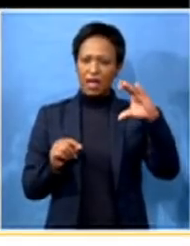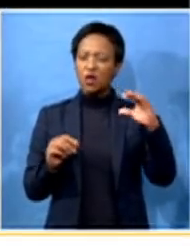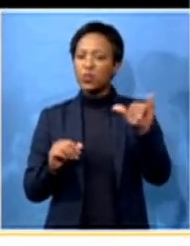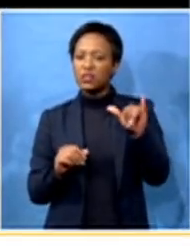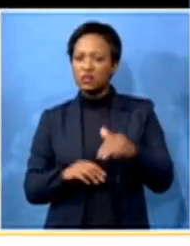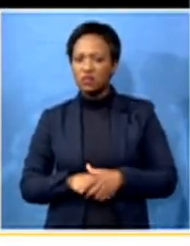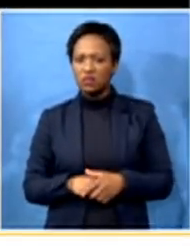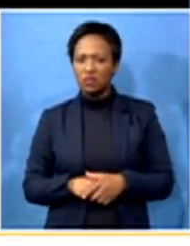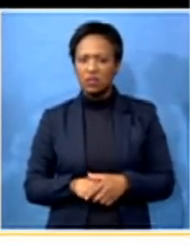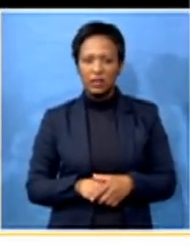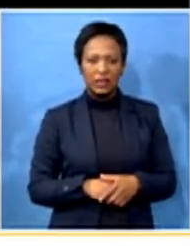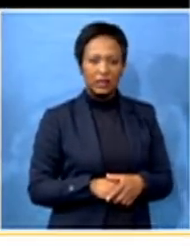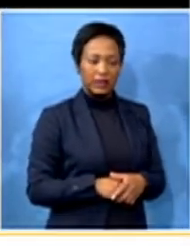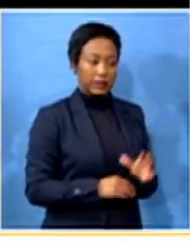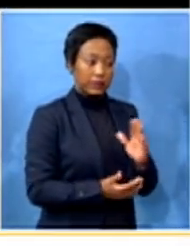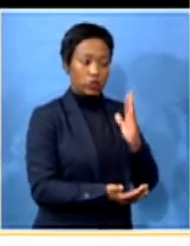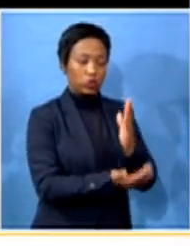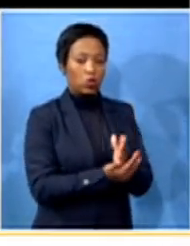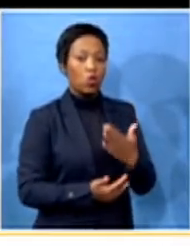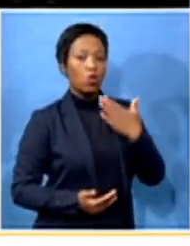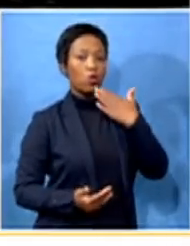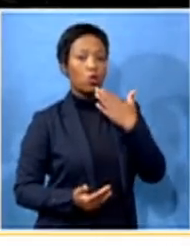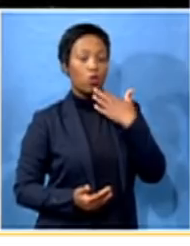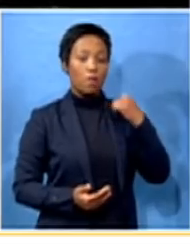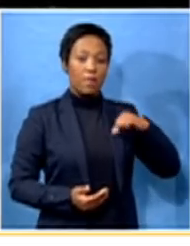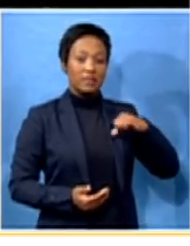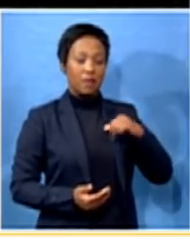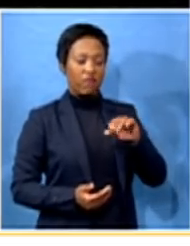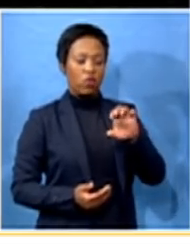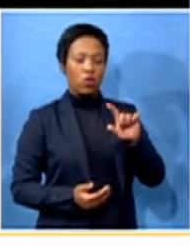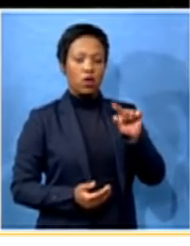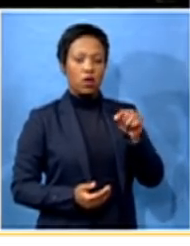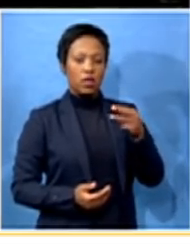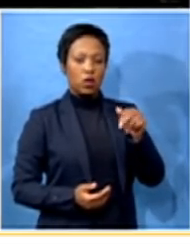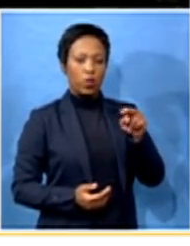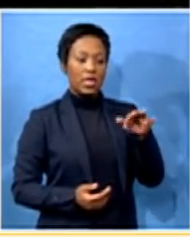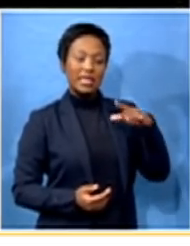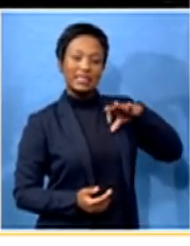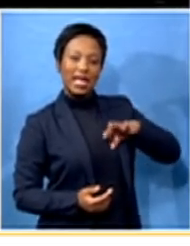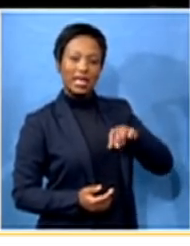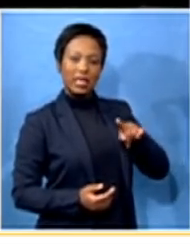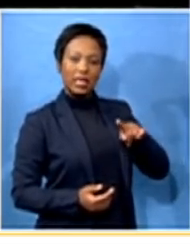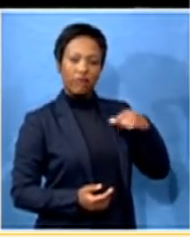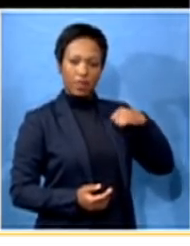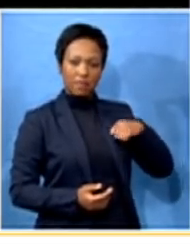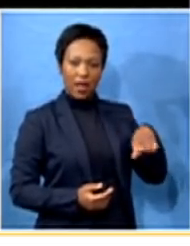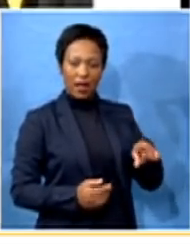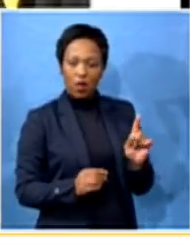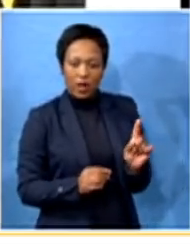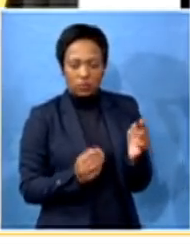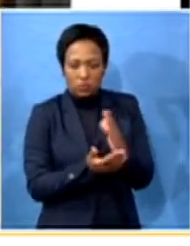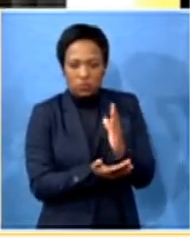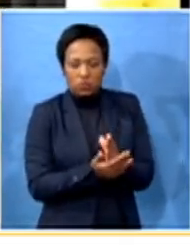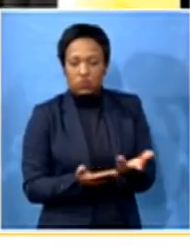I wouldn't be sure about the salaries of the Etteguini Municipality, but what I do know that as her being an